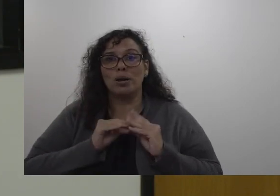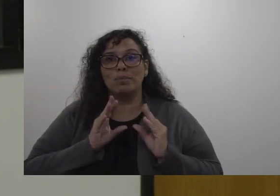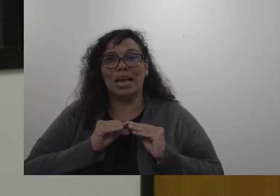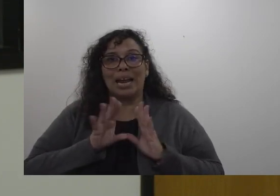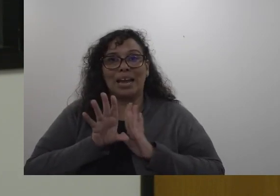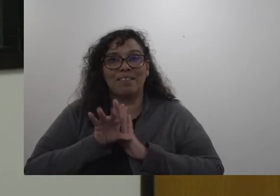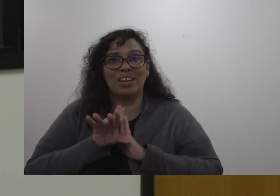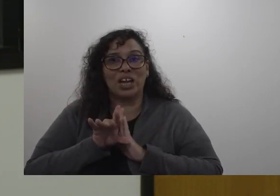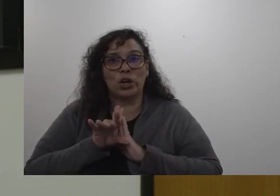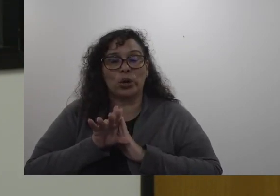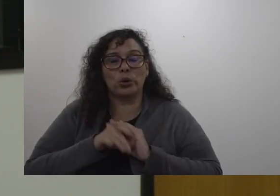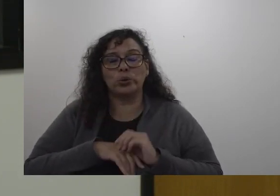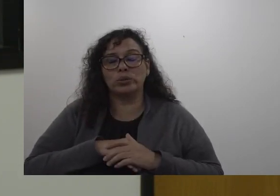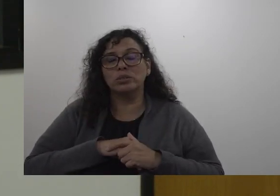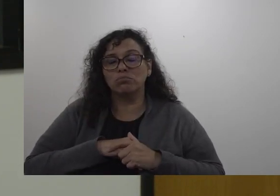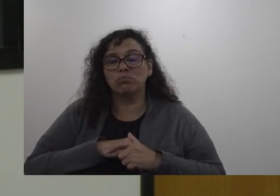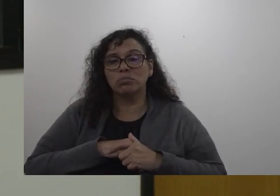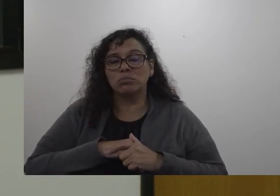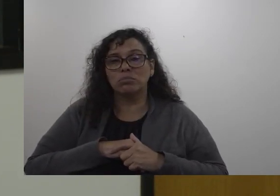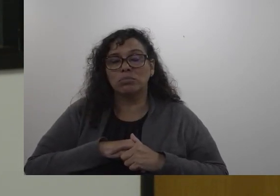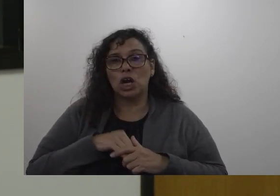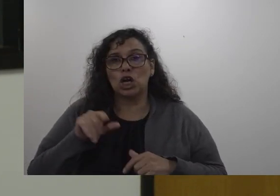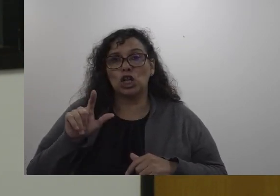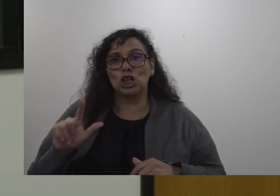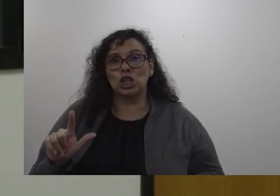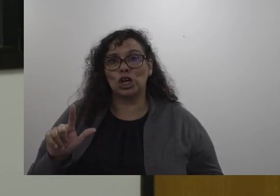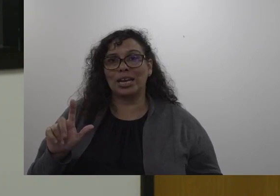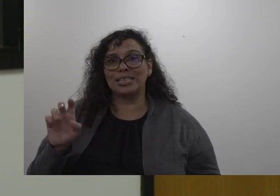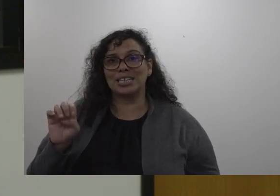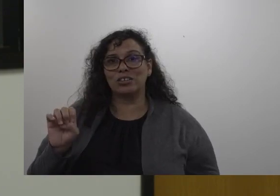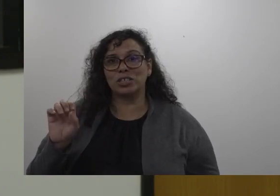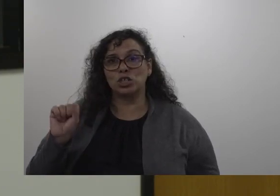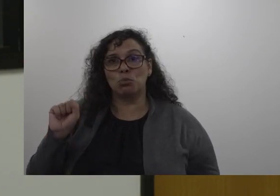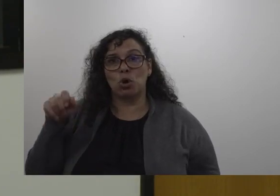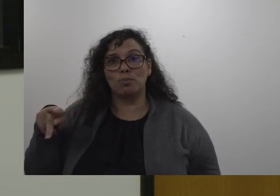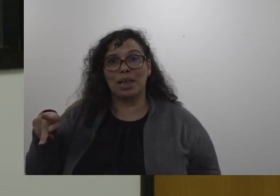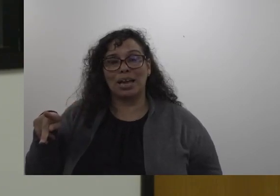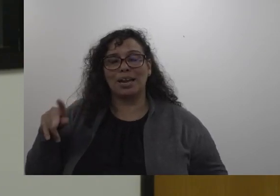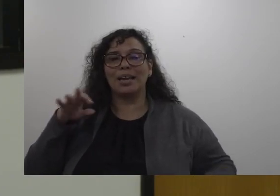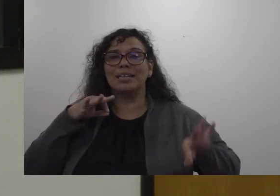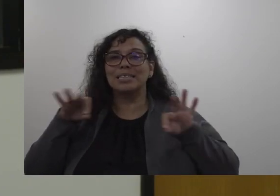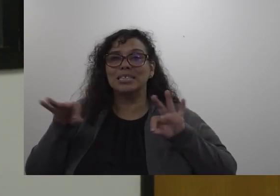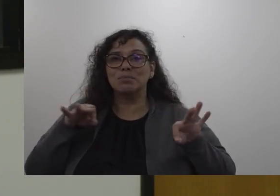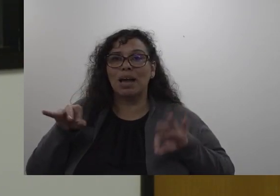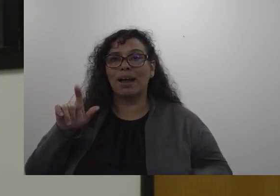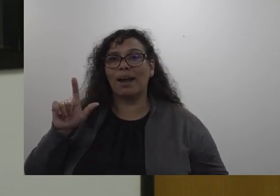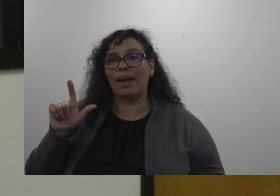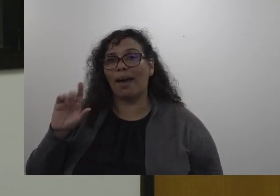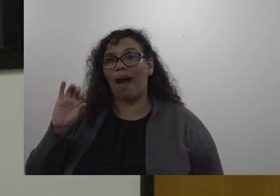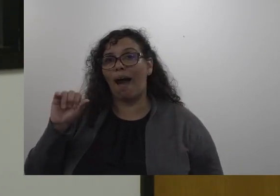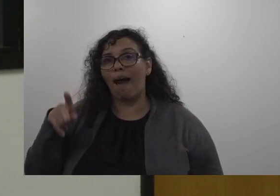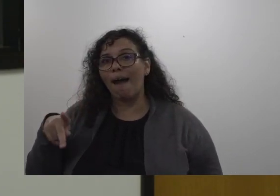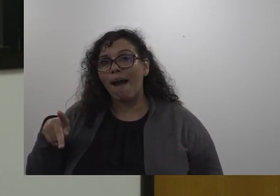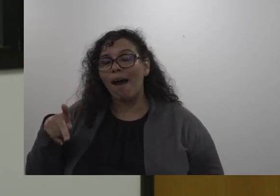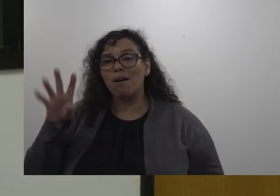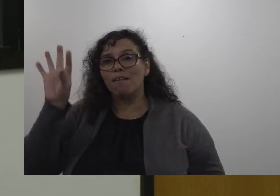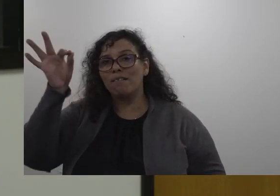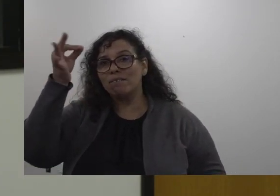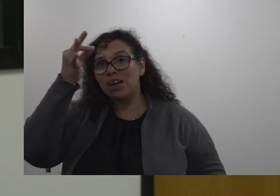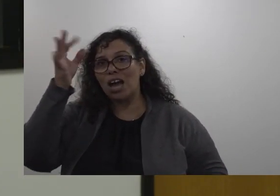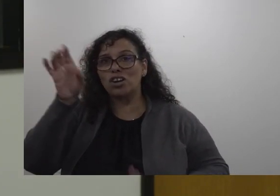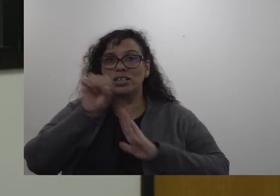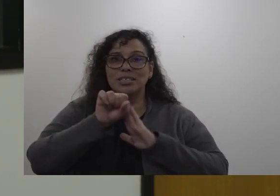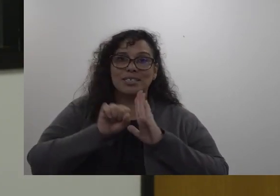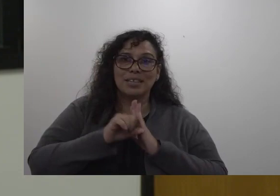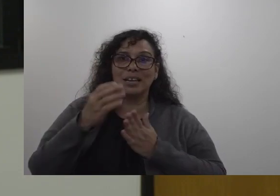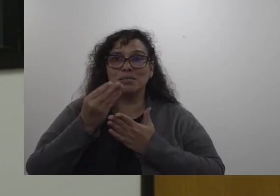under the learning acceleration and support plan that described the LCAP the federal and state funds that have come in the